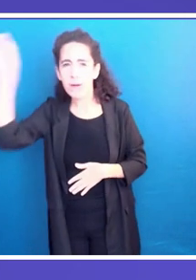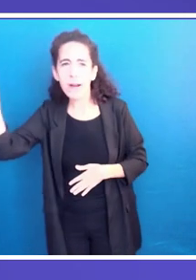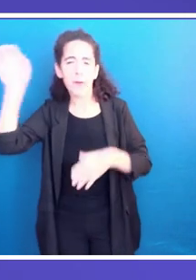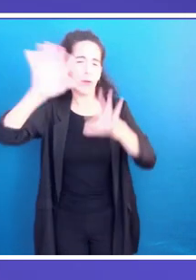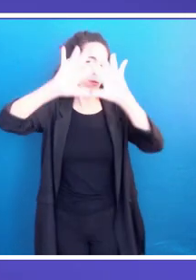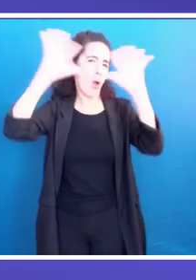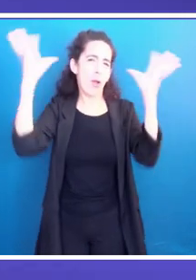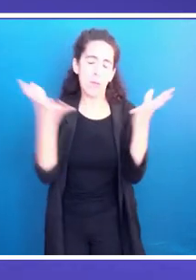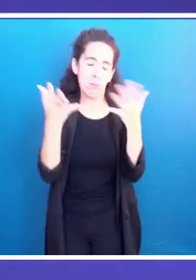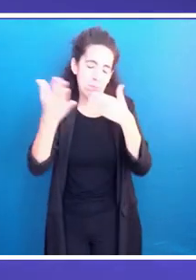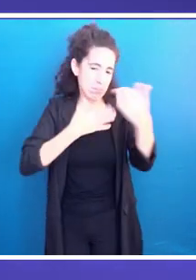are leading and leading well.